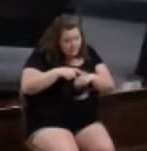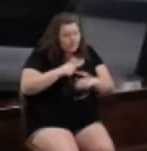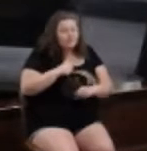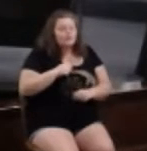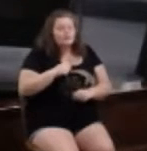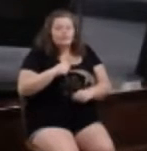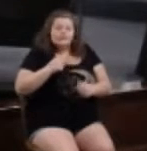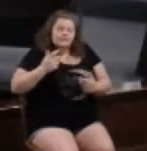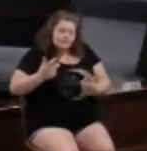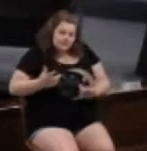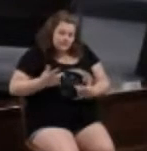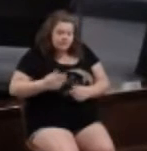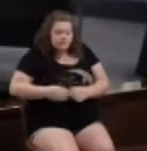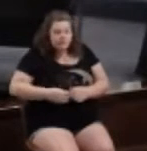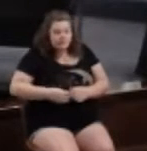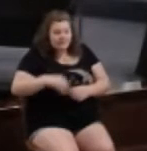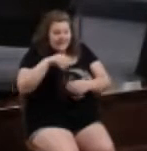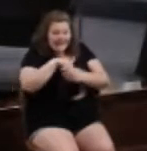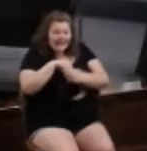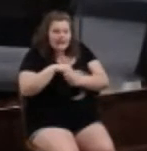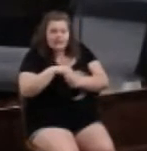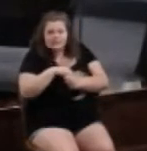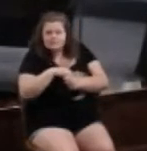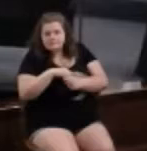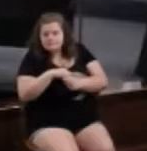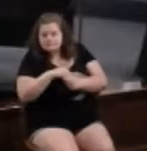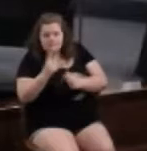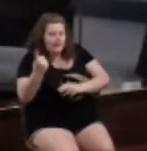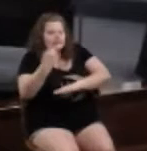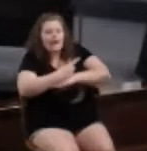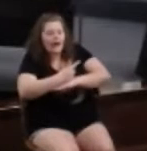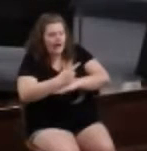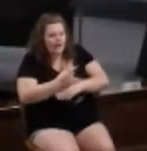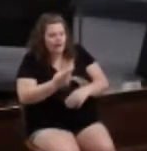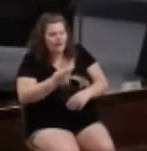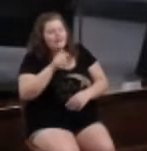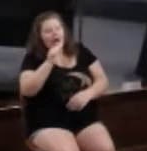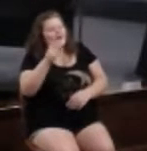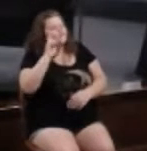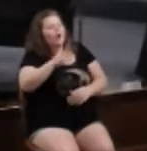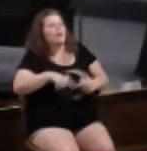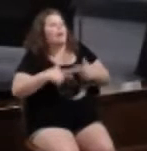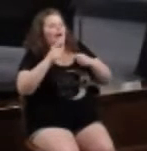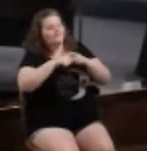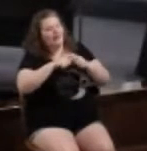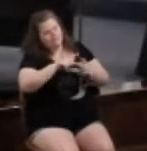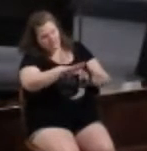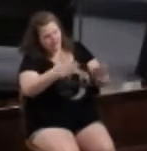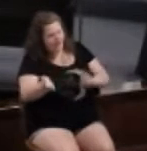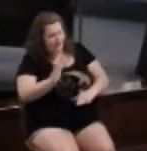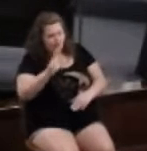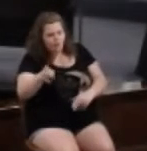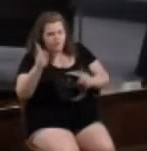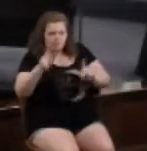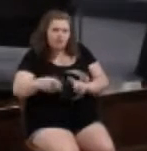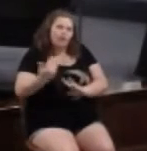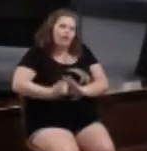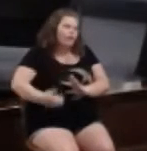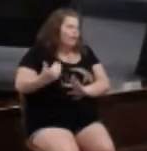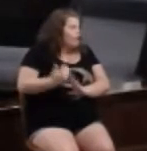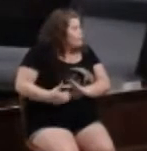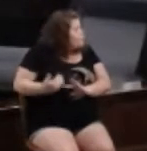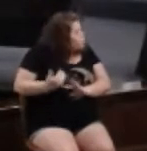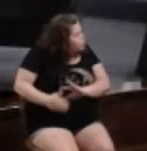look at this next part, in a day. This isn't over a lifetime. This person is annoying you constantly.